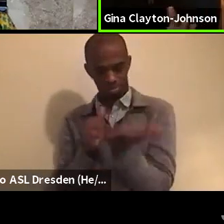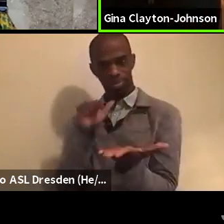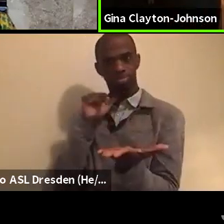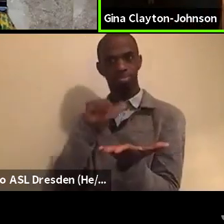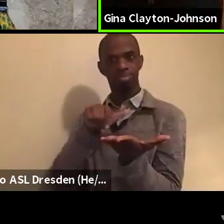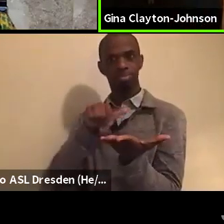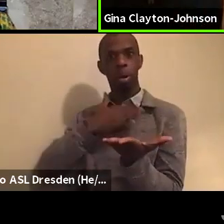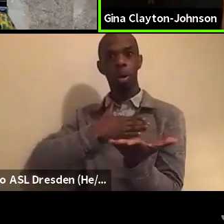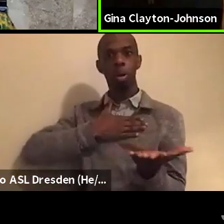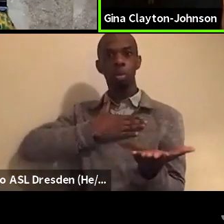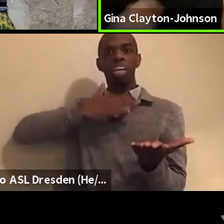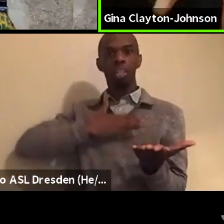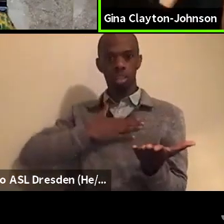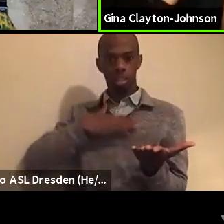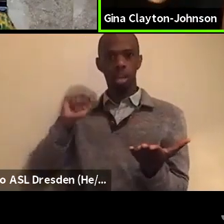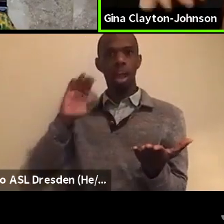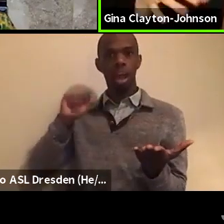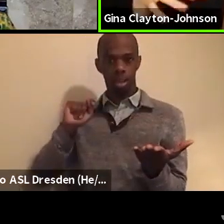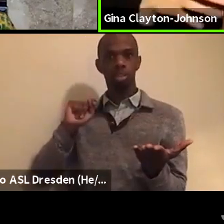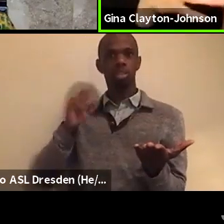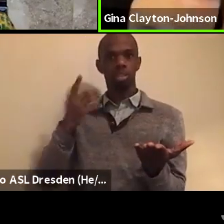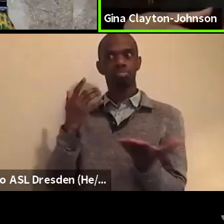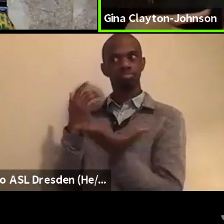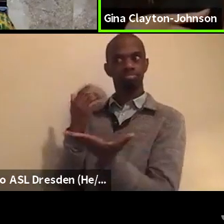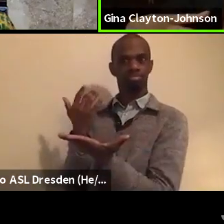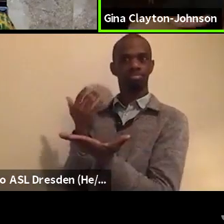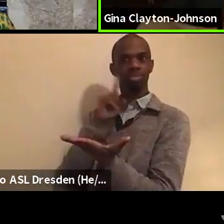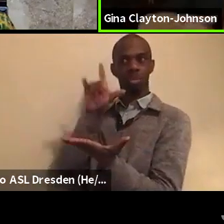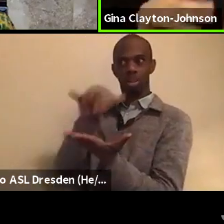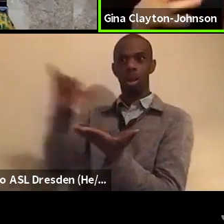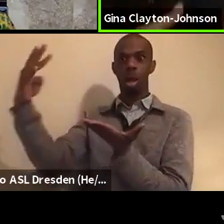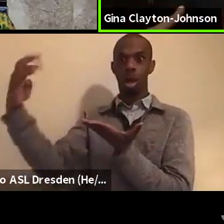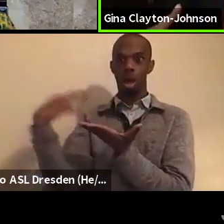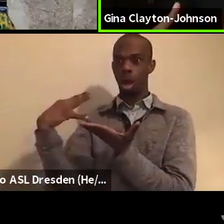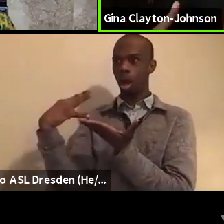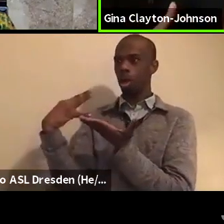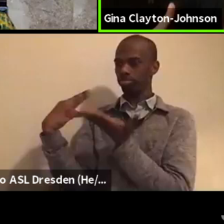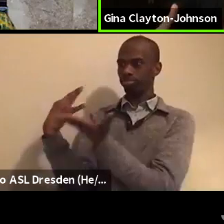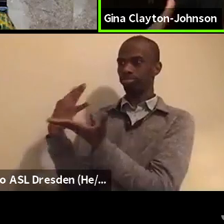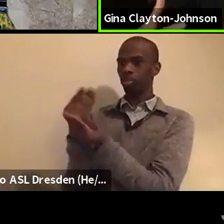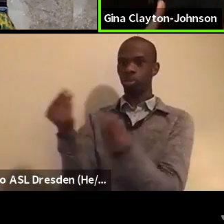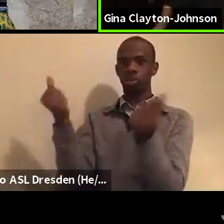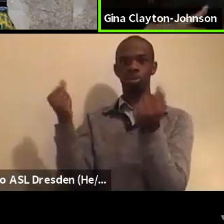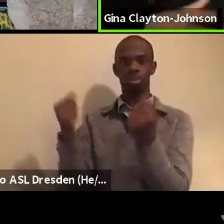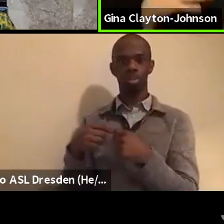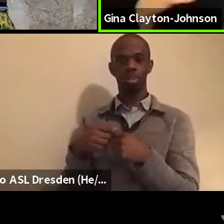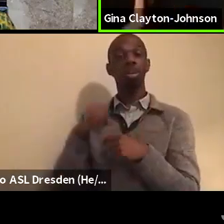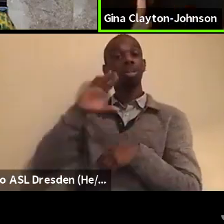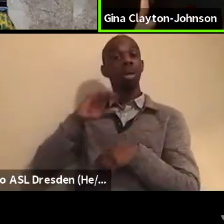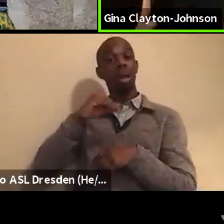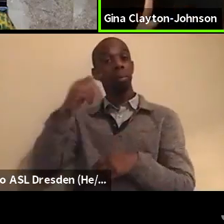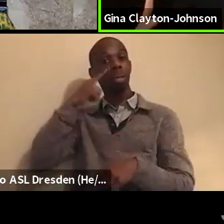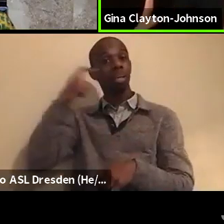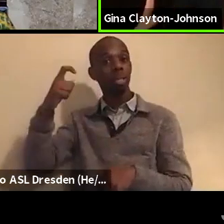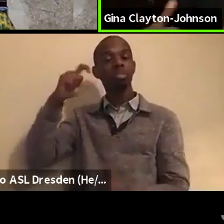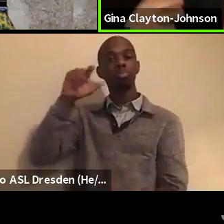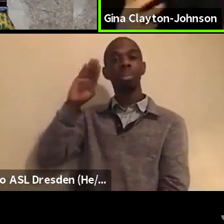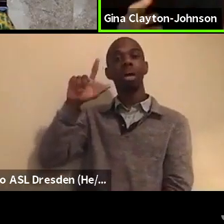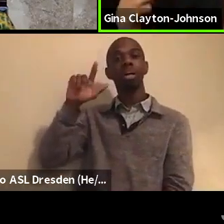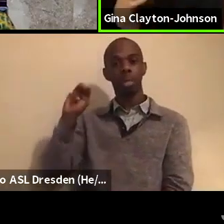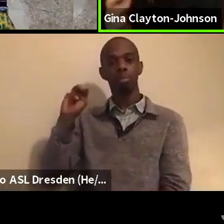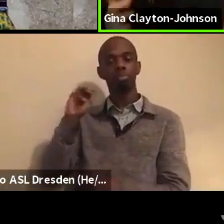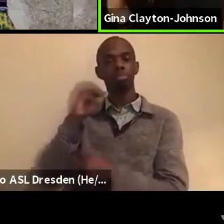Act came out of this realization that in, you know, in places like LA, because BLM, LA, because of organizing,